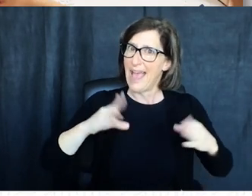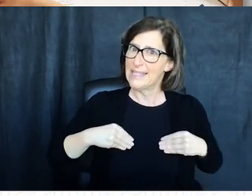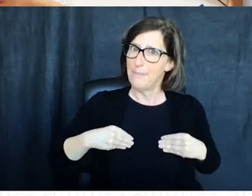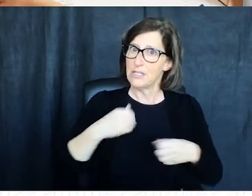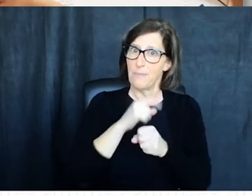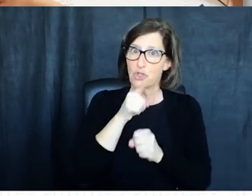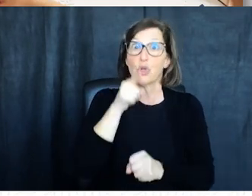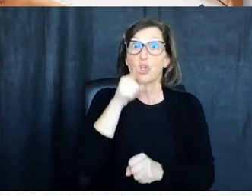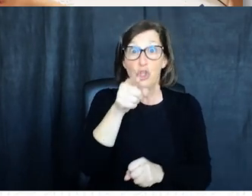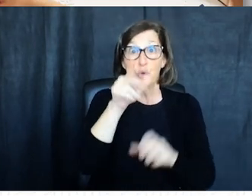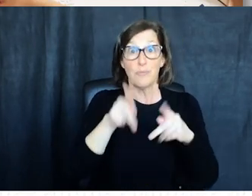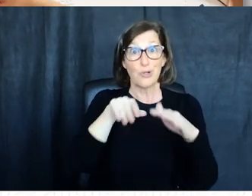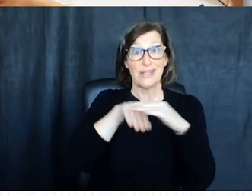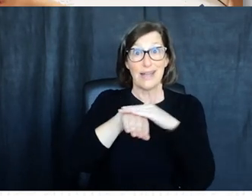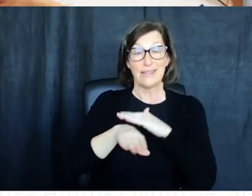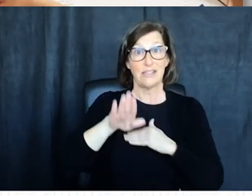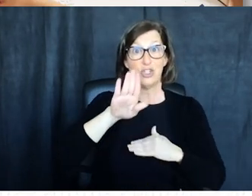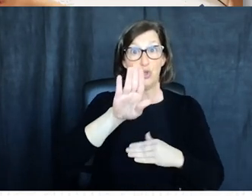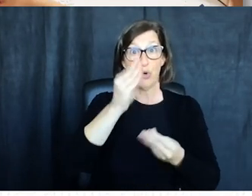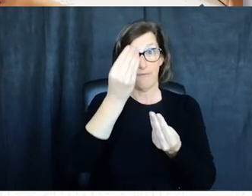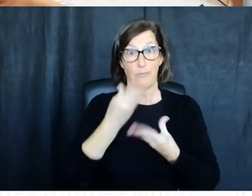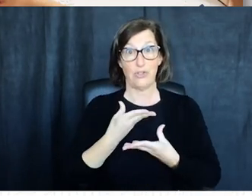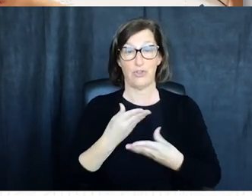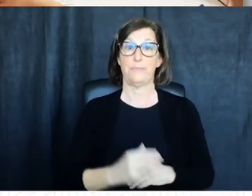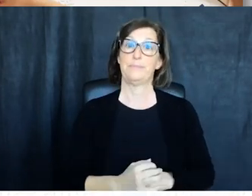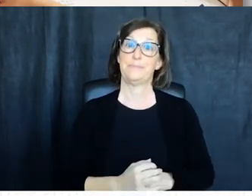-in to ensure that you are the person accessing your information